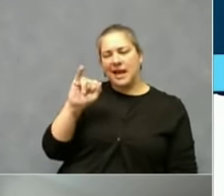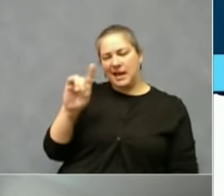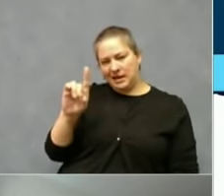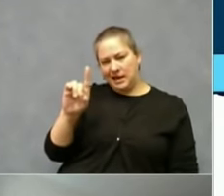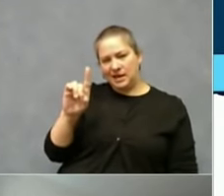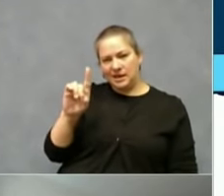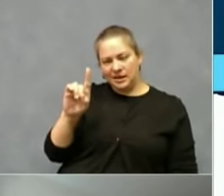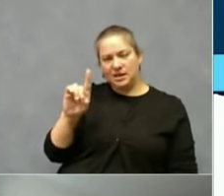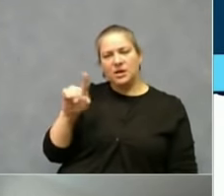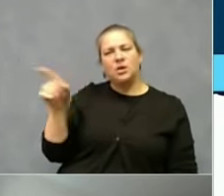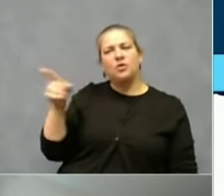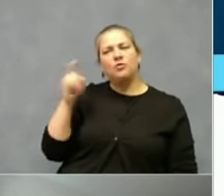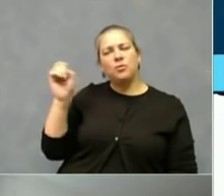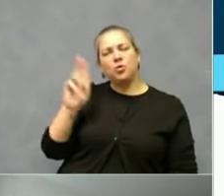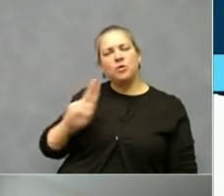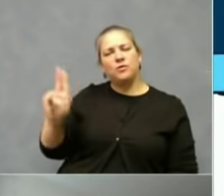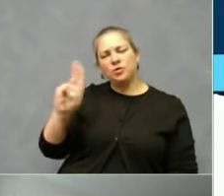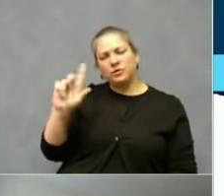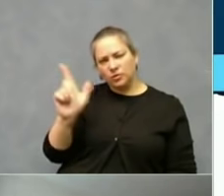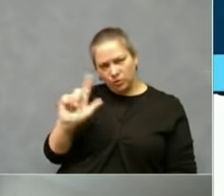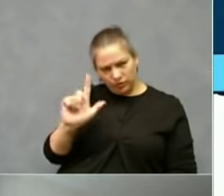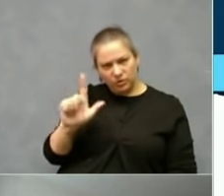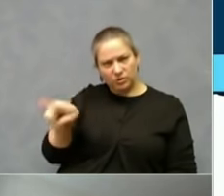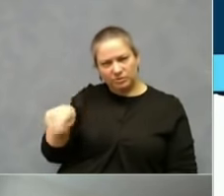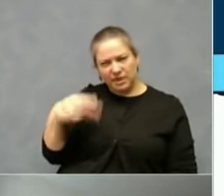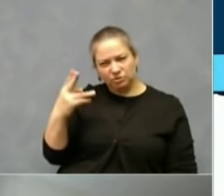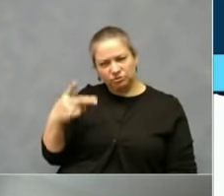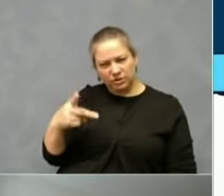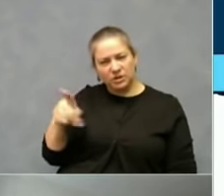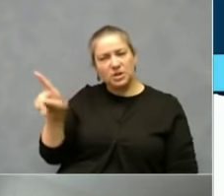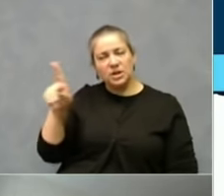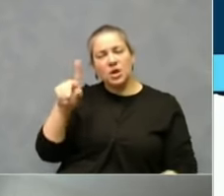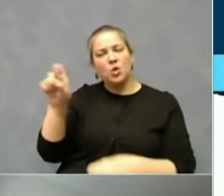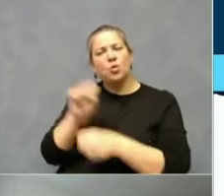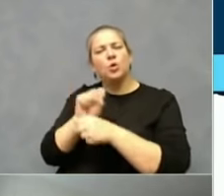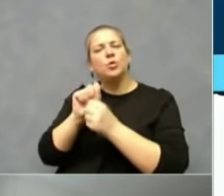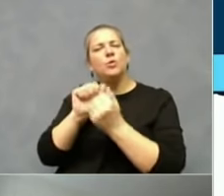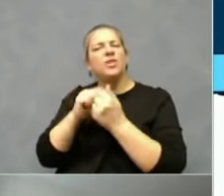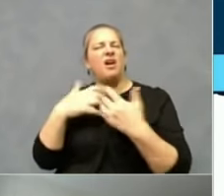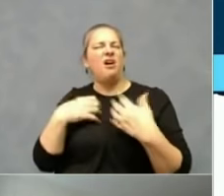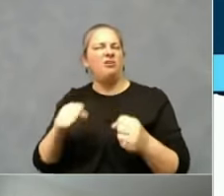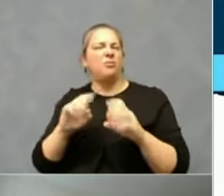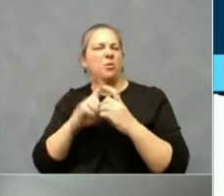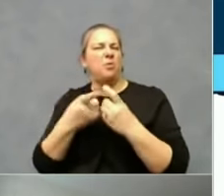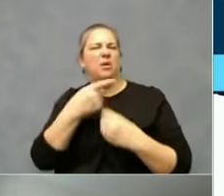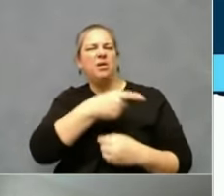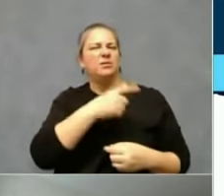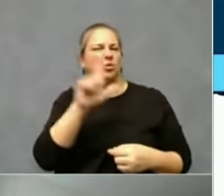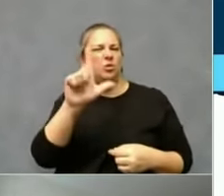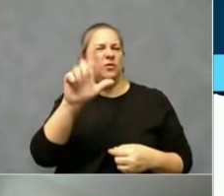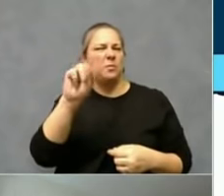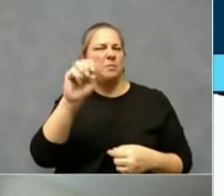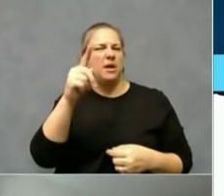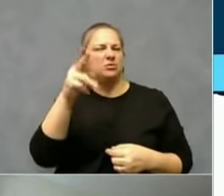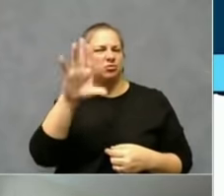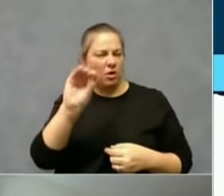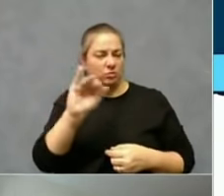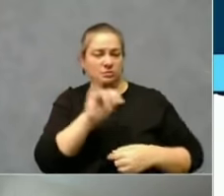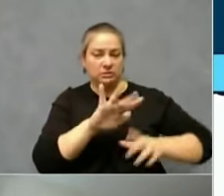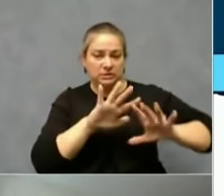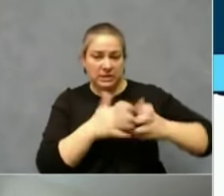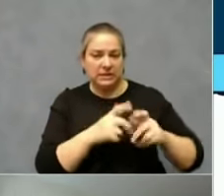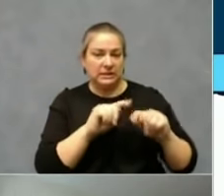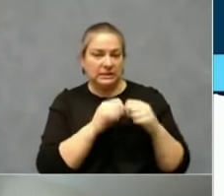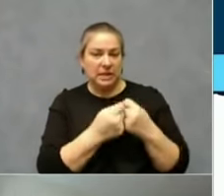of Louisville. He also works with the Louisville Metro Health Department. And he and his team, he's got a rather large team that I won't read